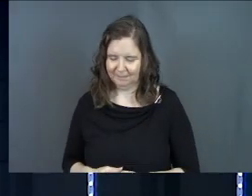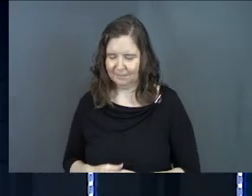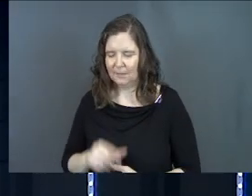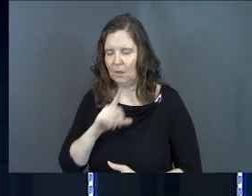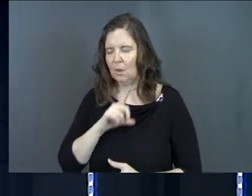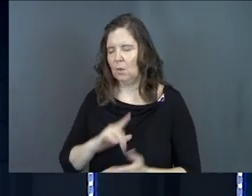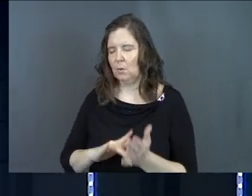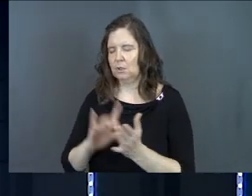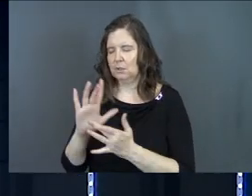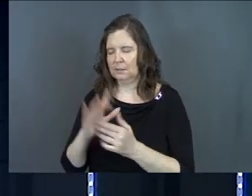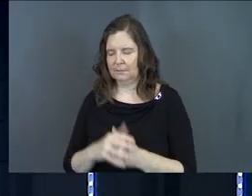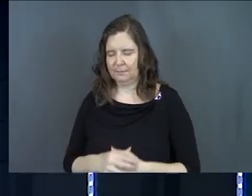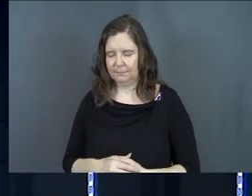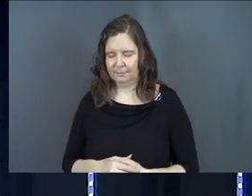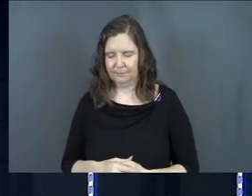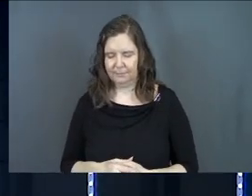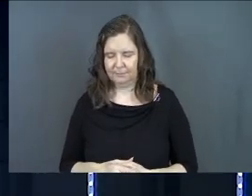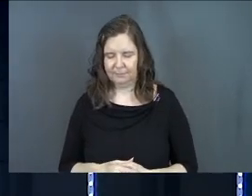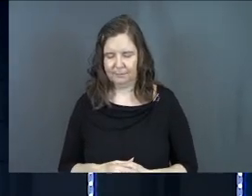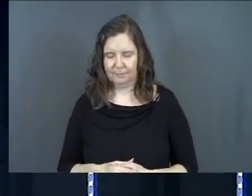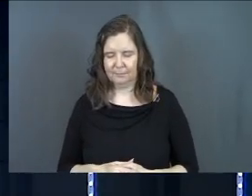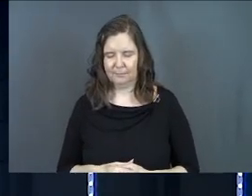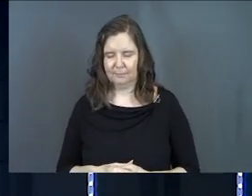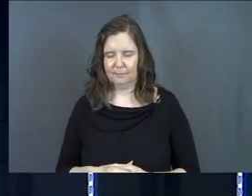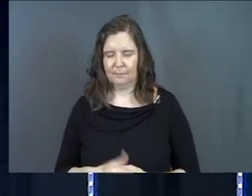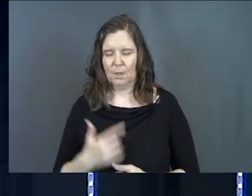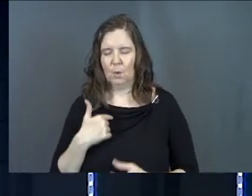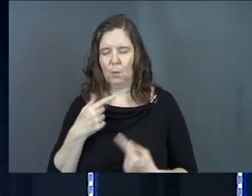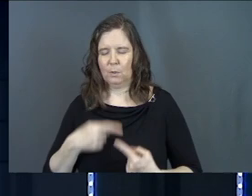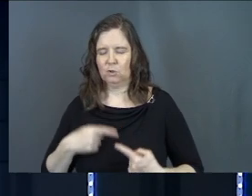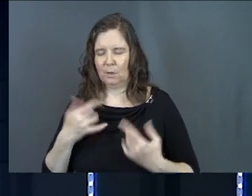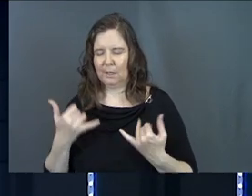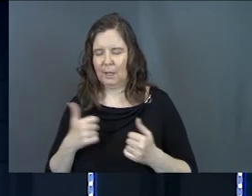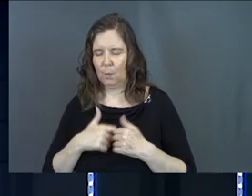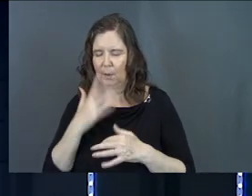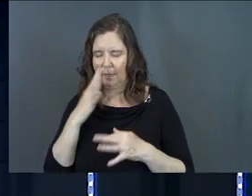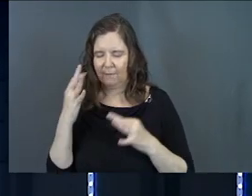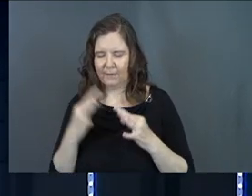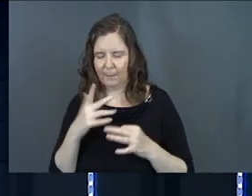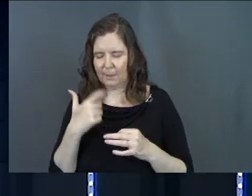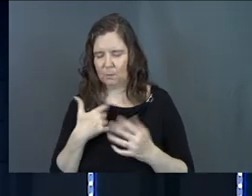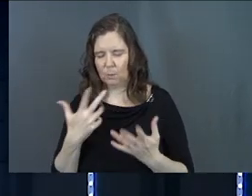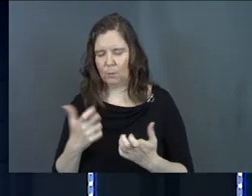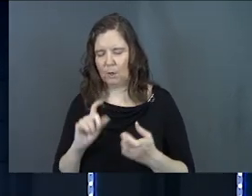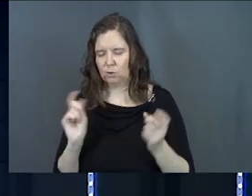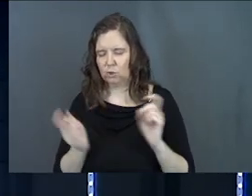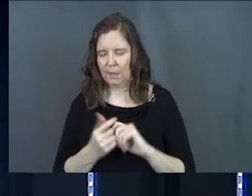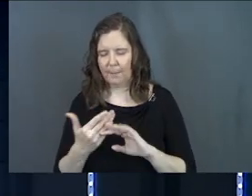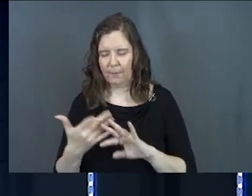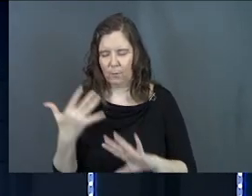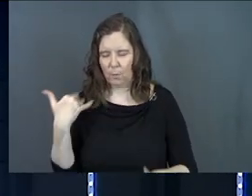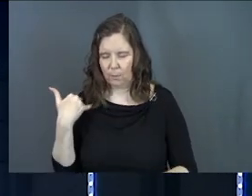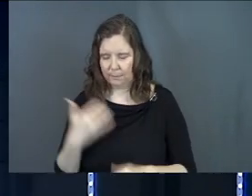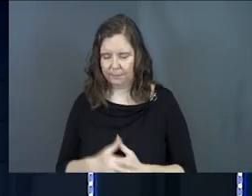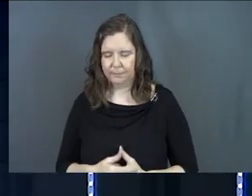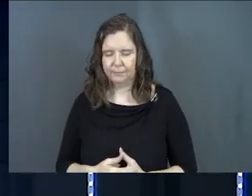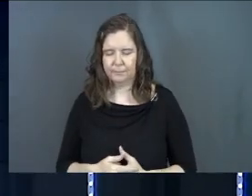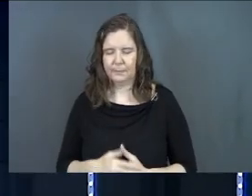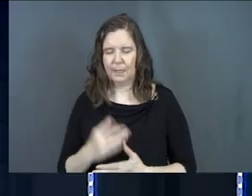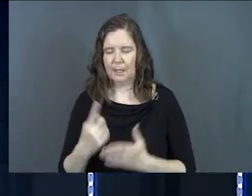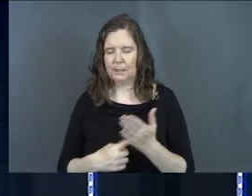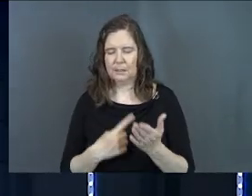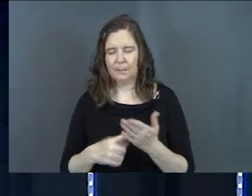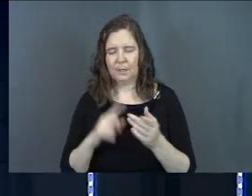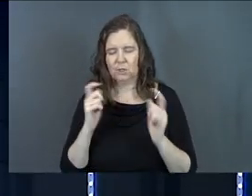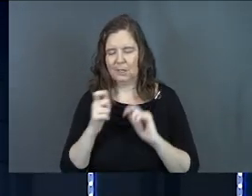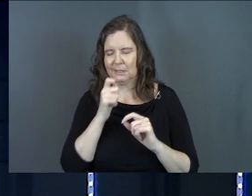Lord Jesus, we struggle now with faith because we've wanted to change before. And